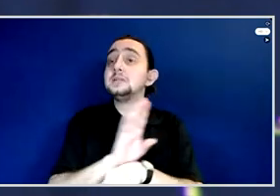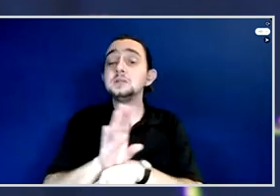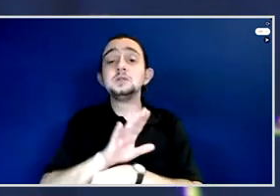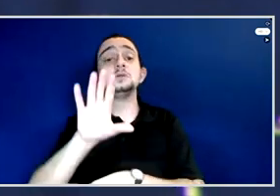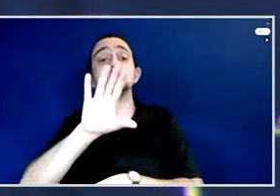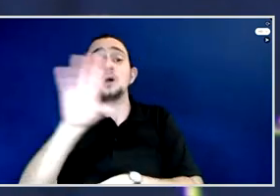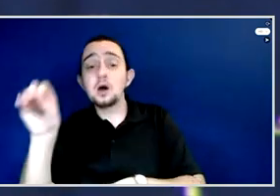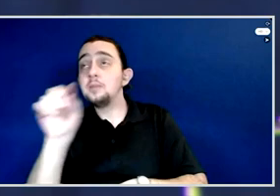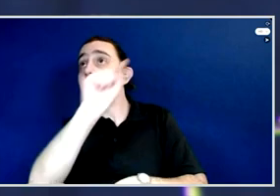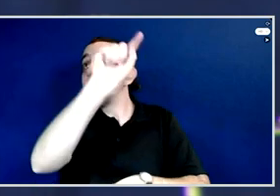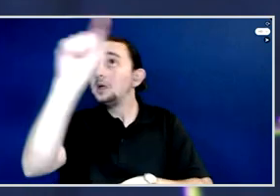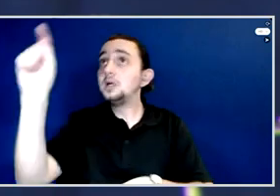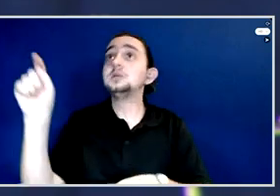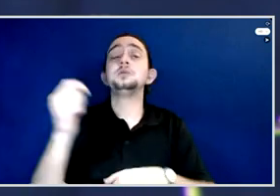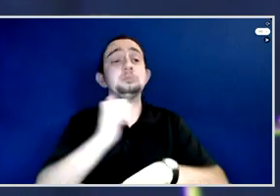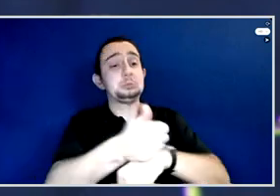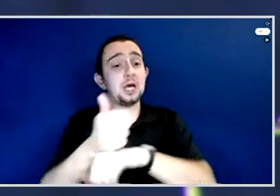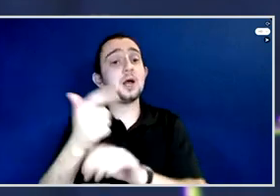been put in place.